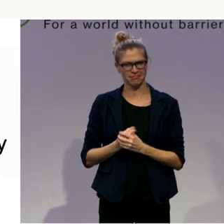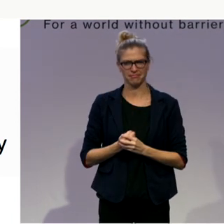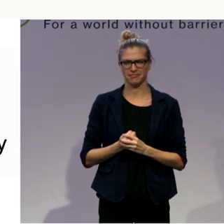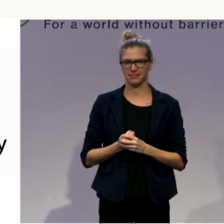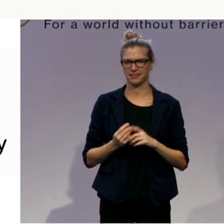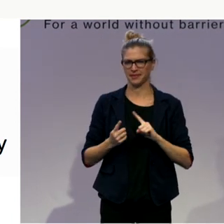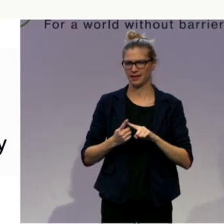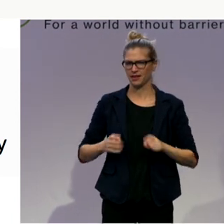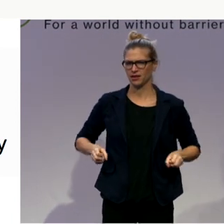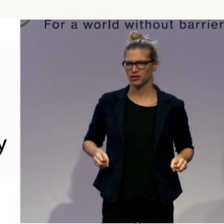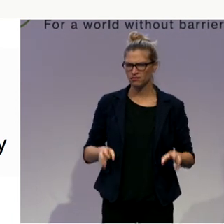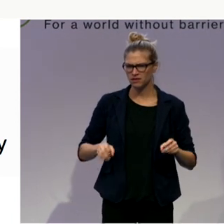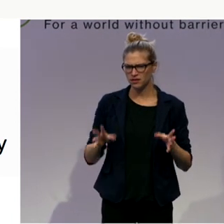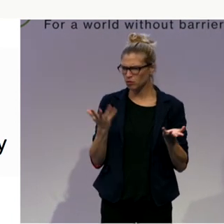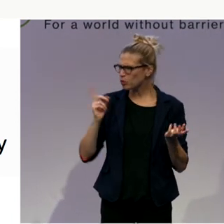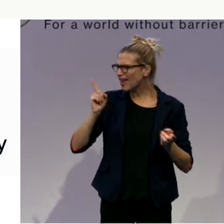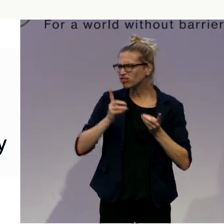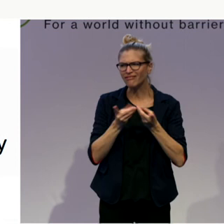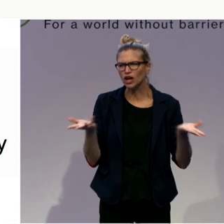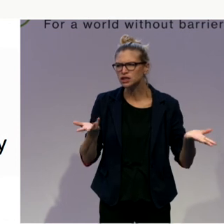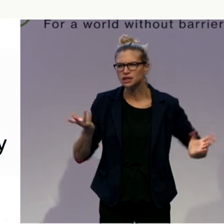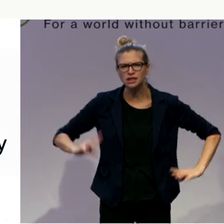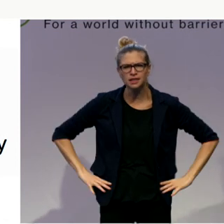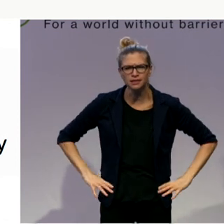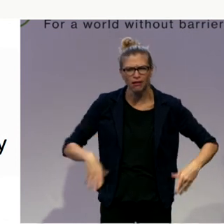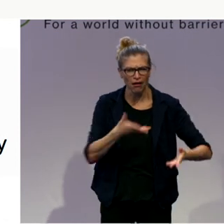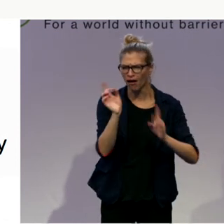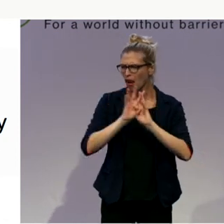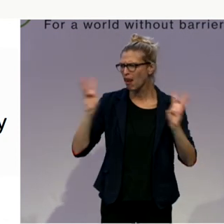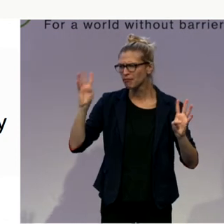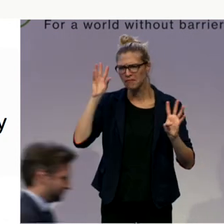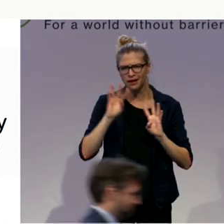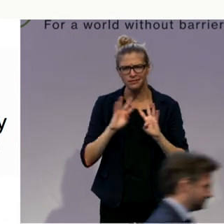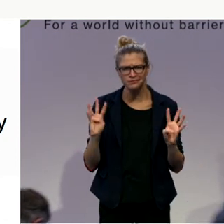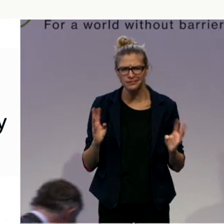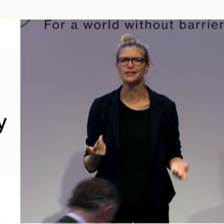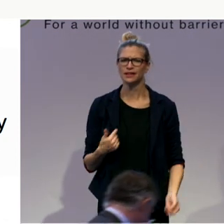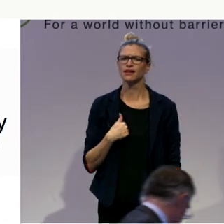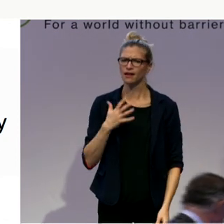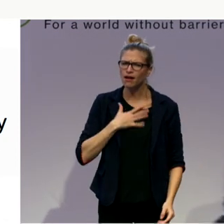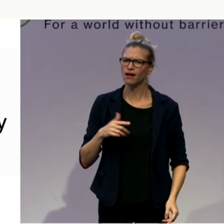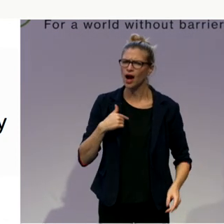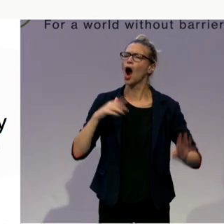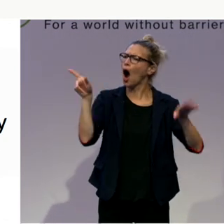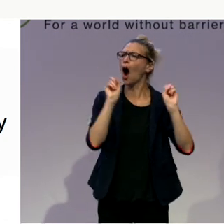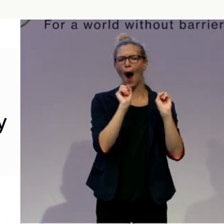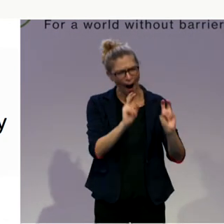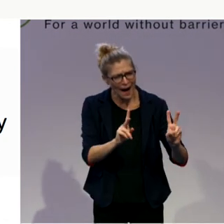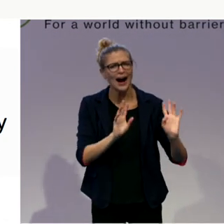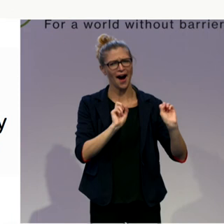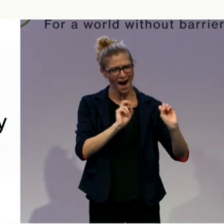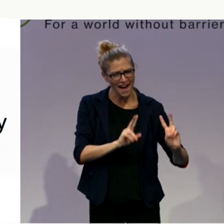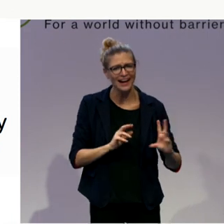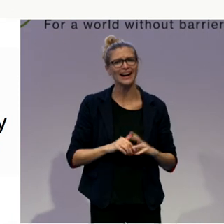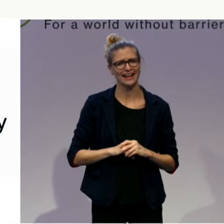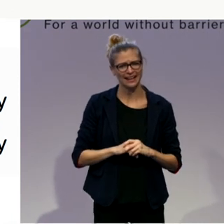is the diversity on the panel? And actually I wanted to acknowledge that we have really had very equal